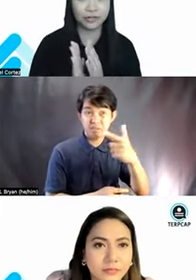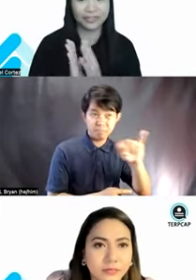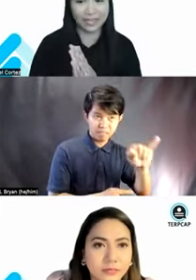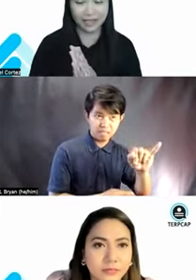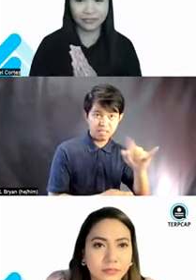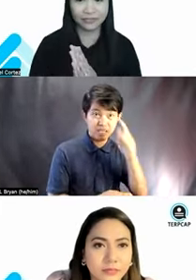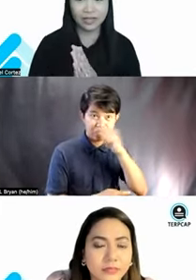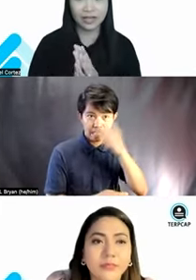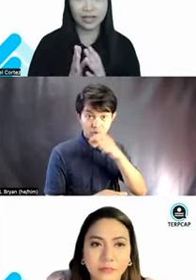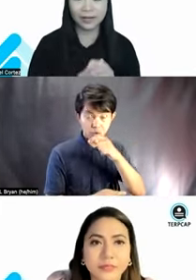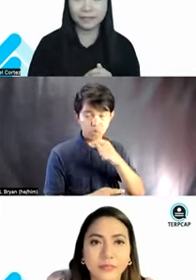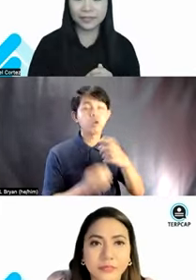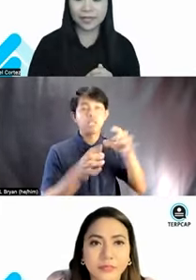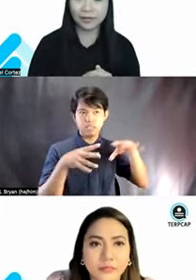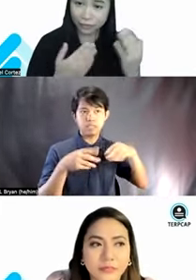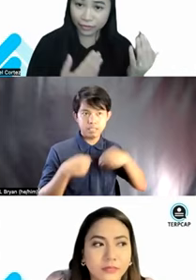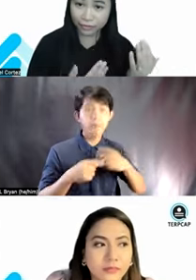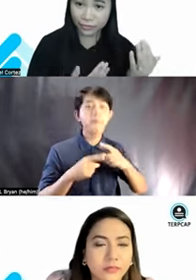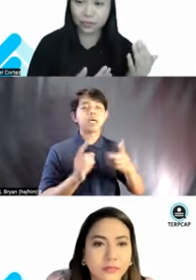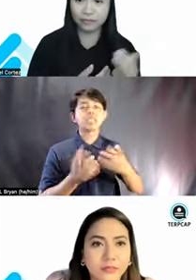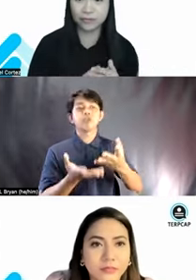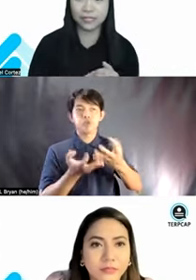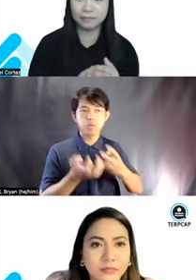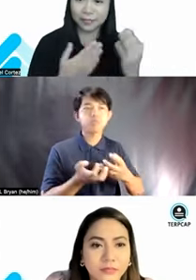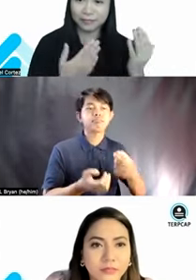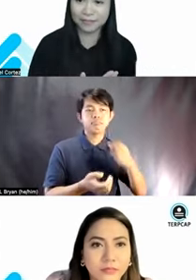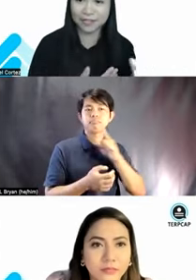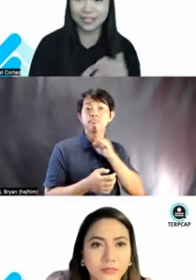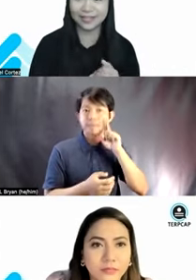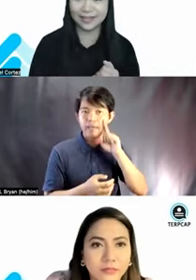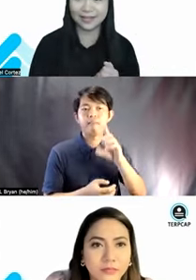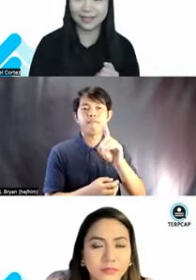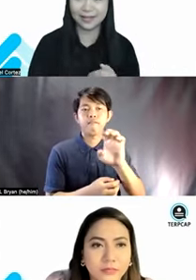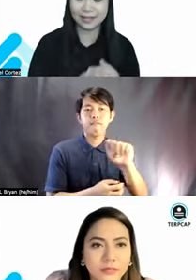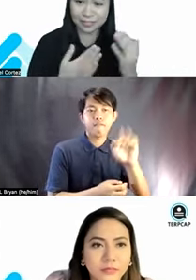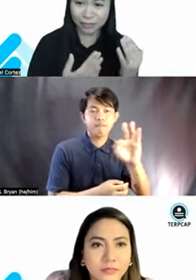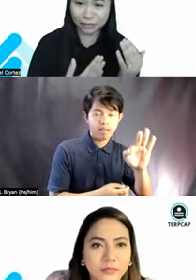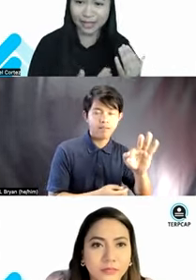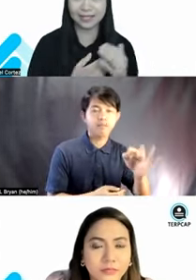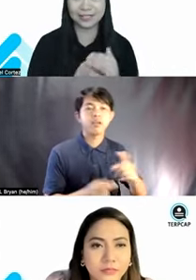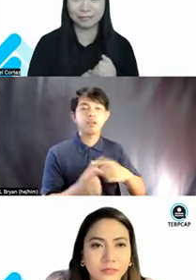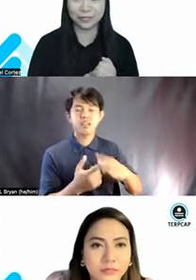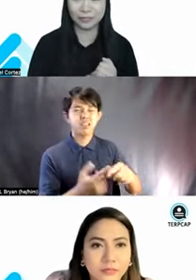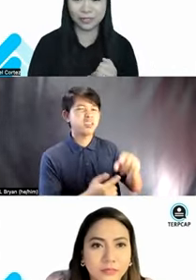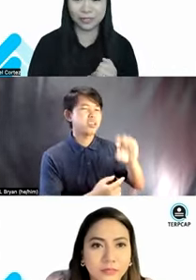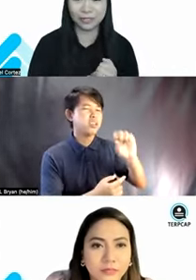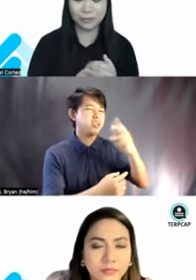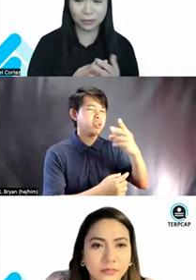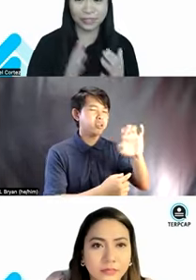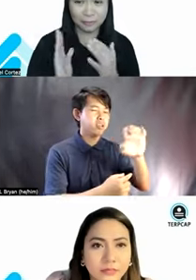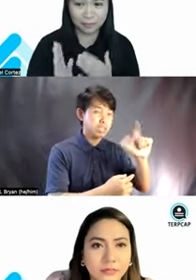still prefer deaf. Um, for those who are visually impaired, um, Miss Sheila, is bulag acceptable